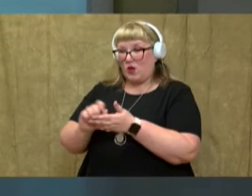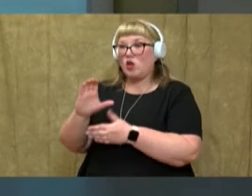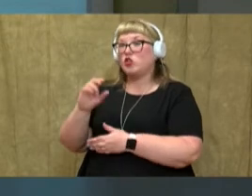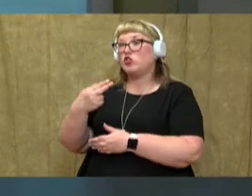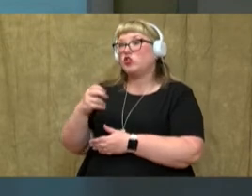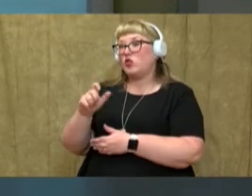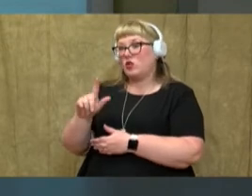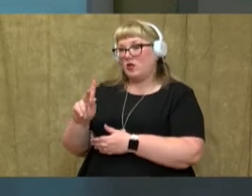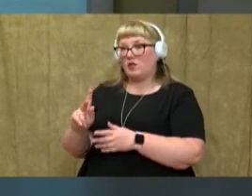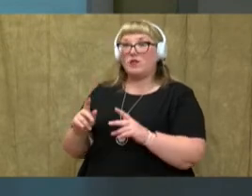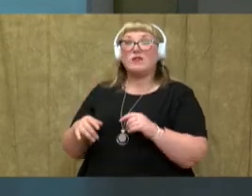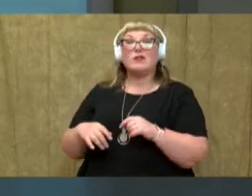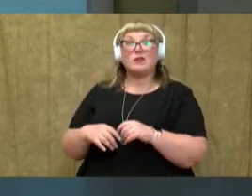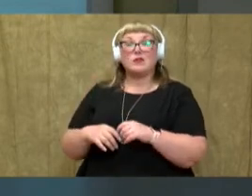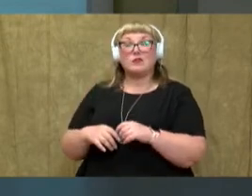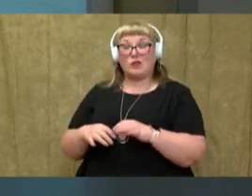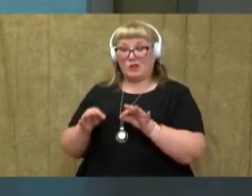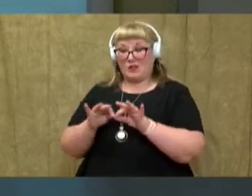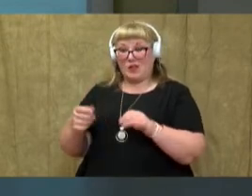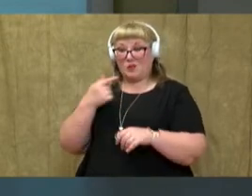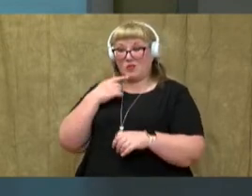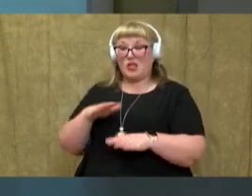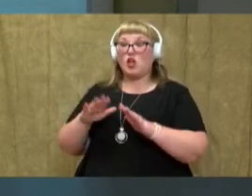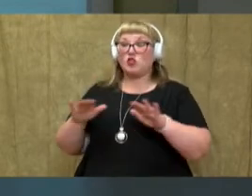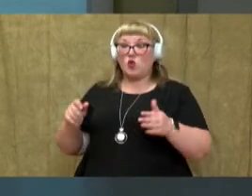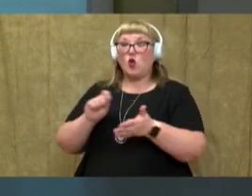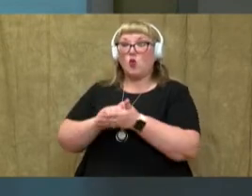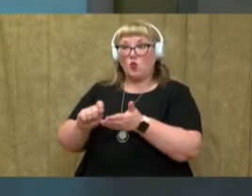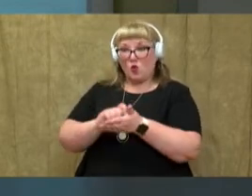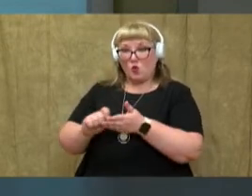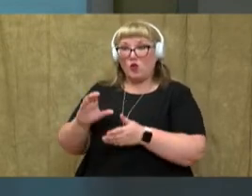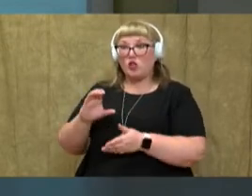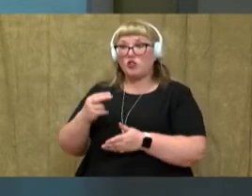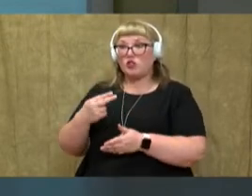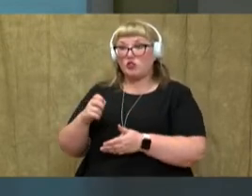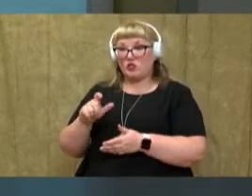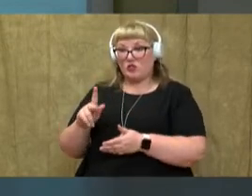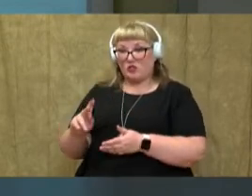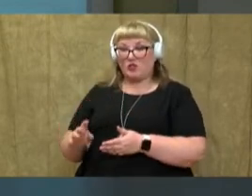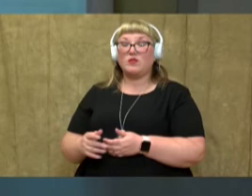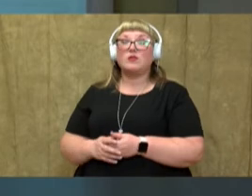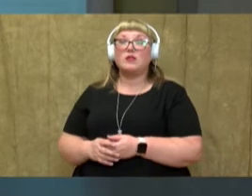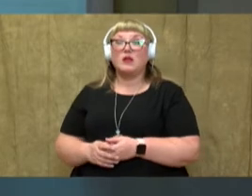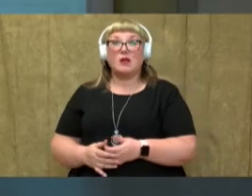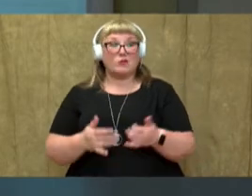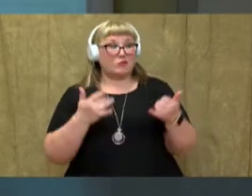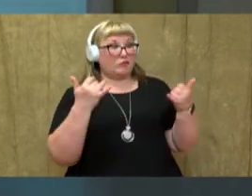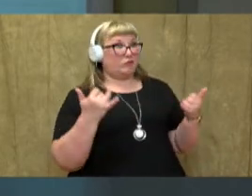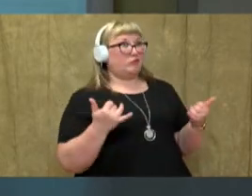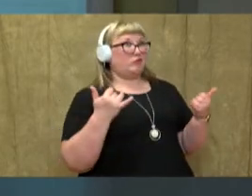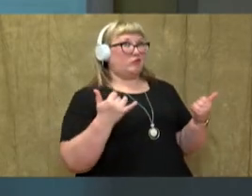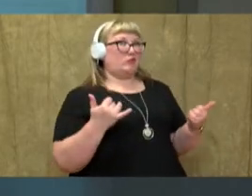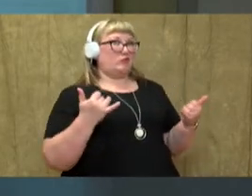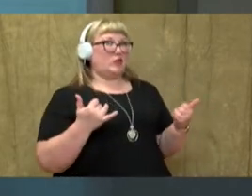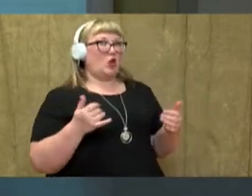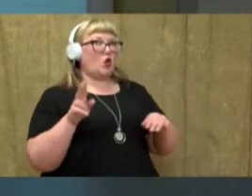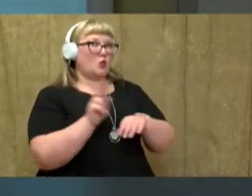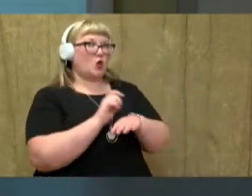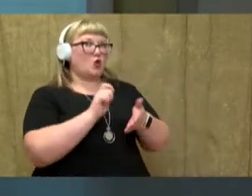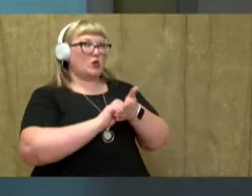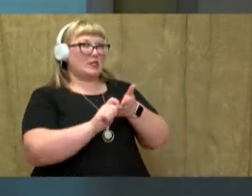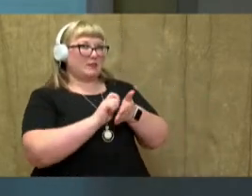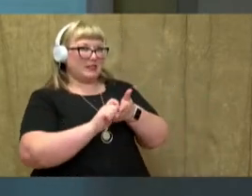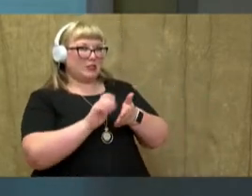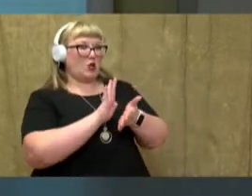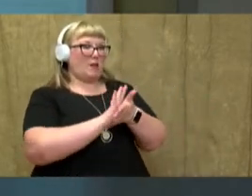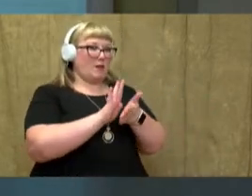And our caption says, children wrote with chalk. So it explains what's going on in this picture. Now, they use pencils and paper.